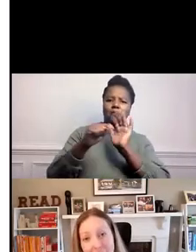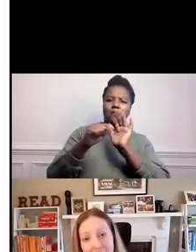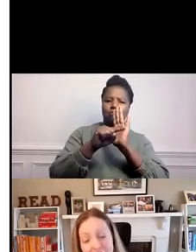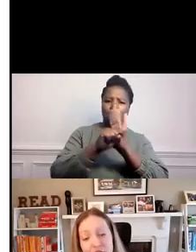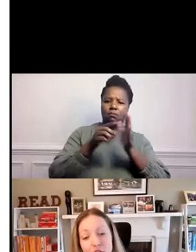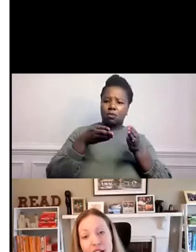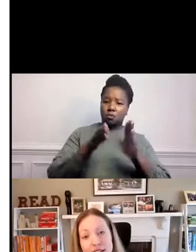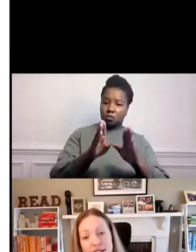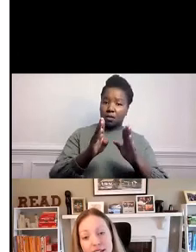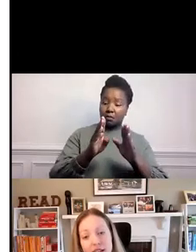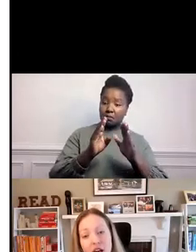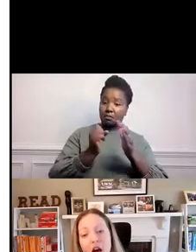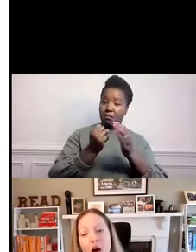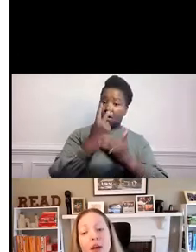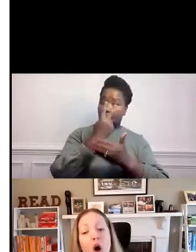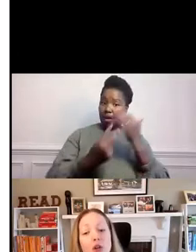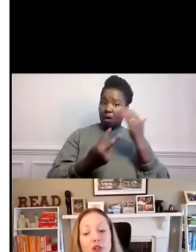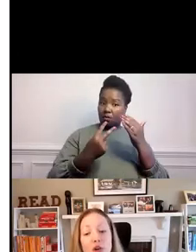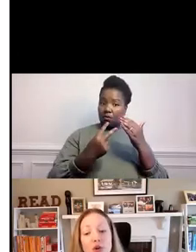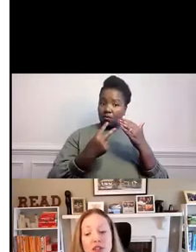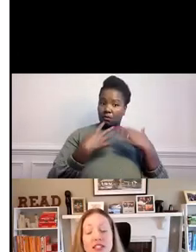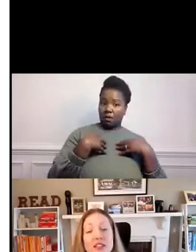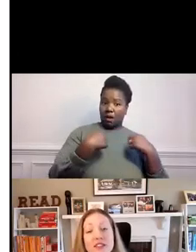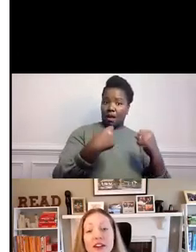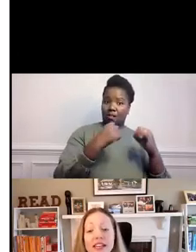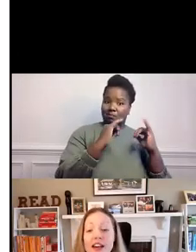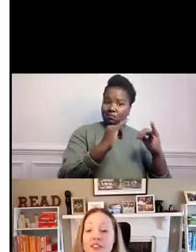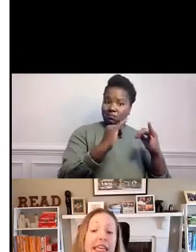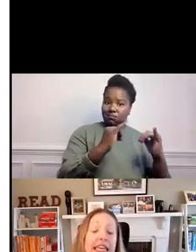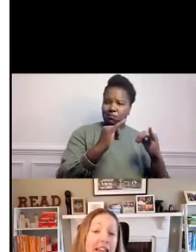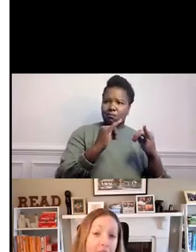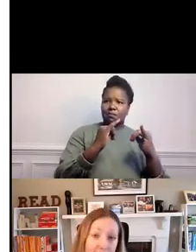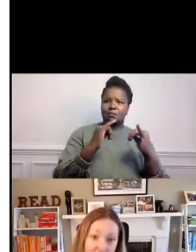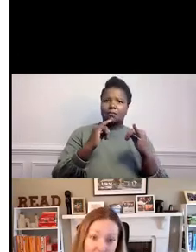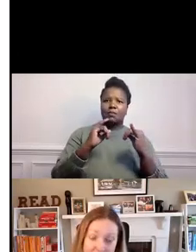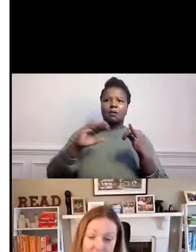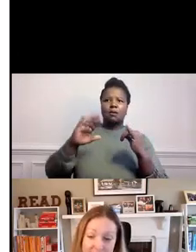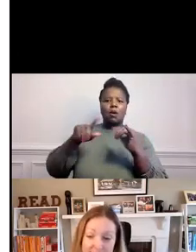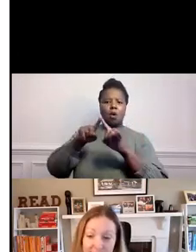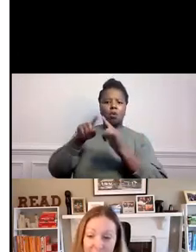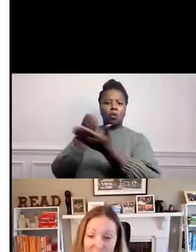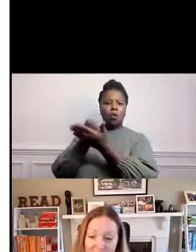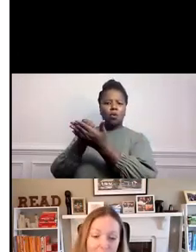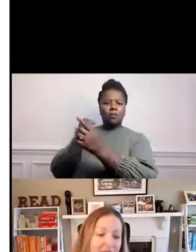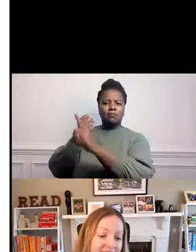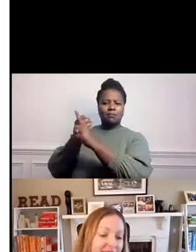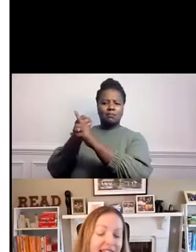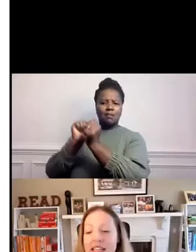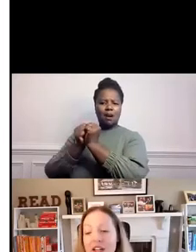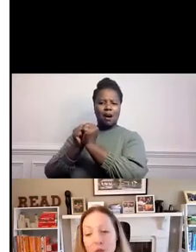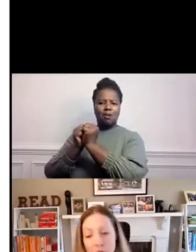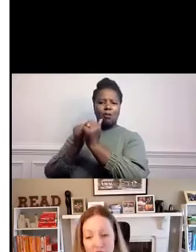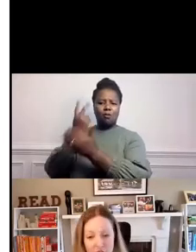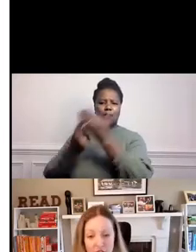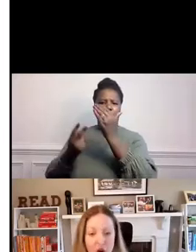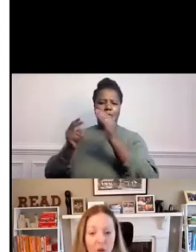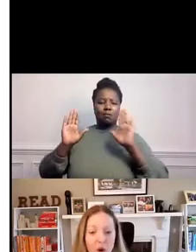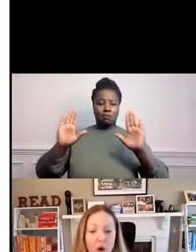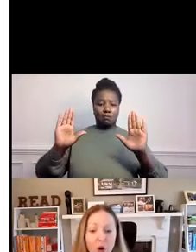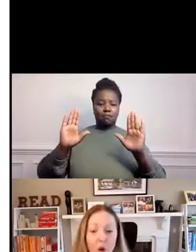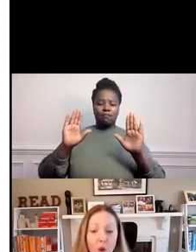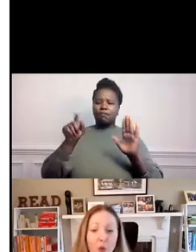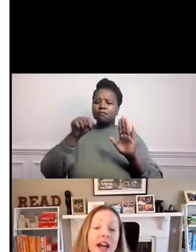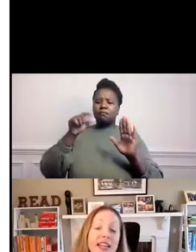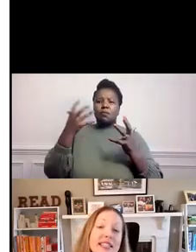health impacts of the crisis, but also the severity of the economic crisis. Basically, here we want to